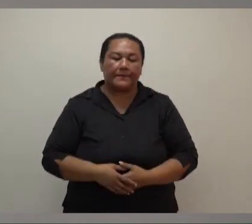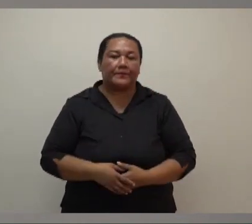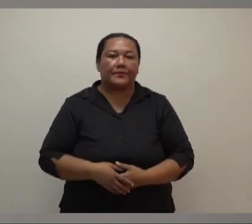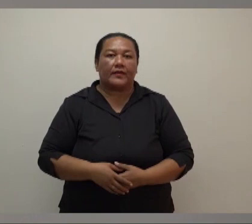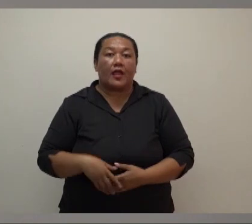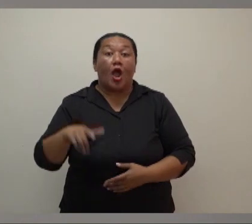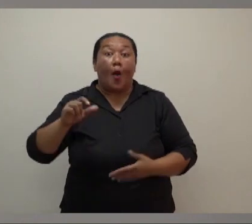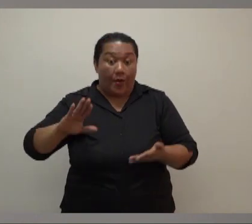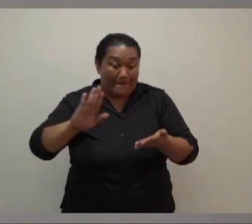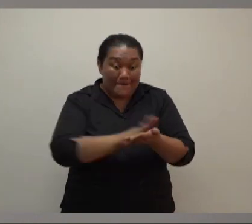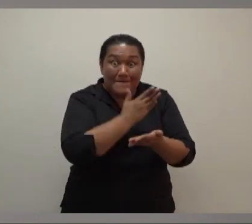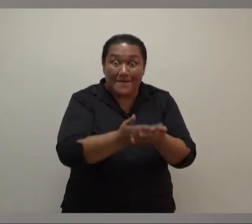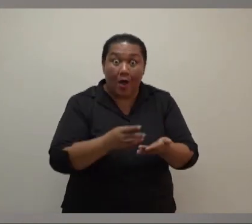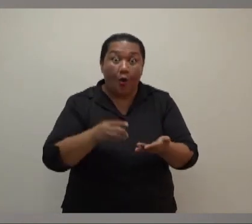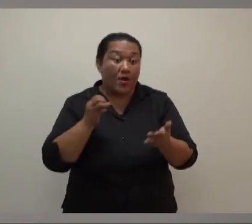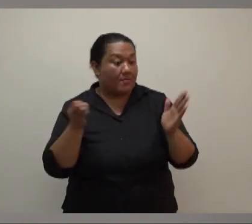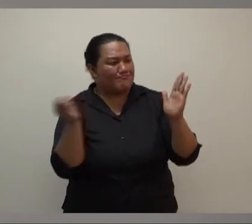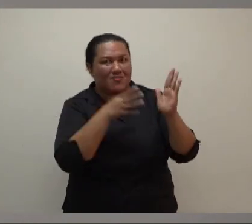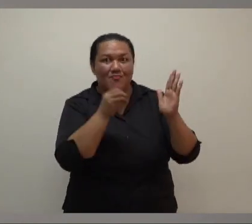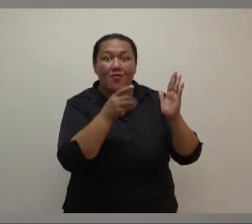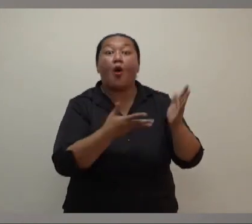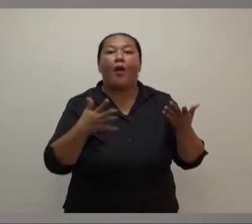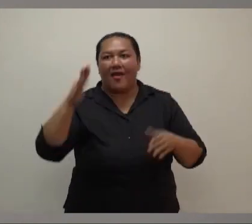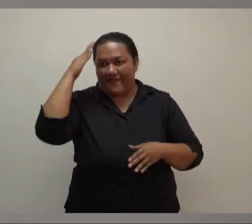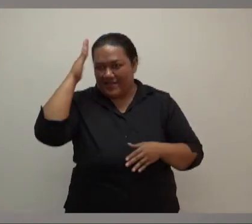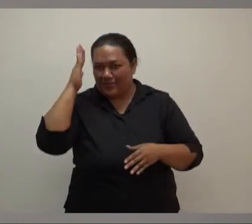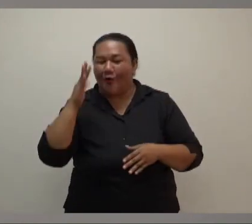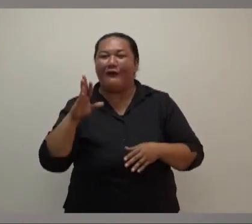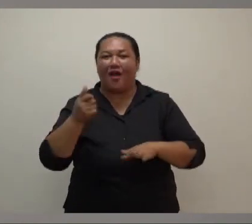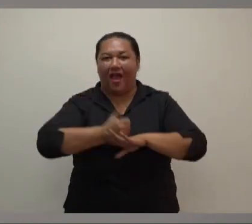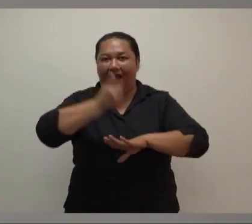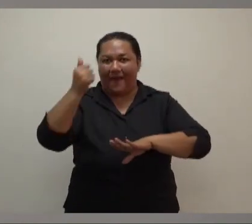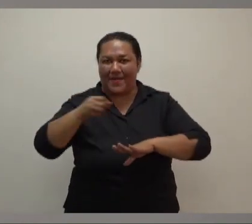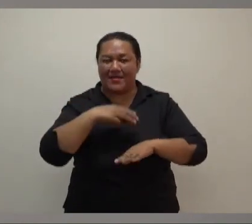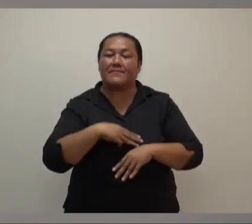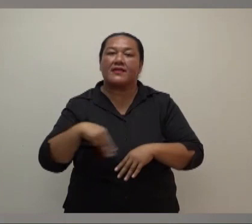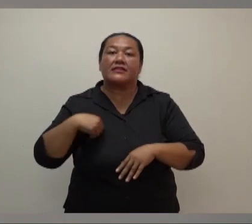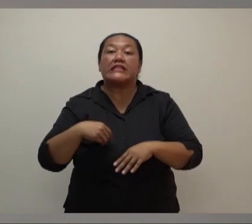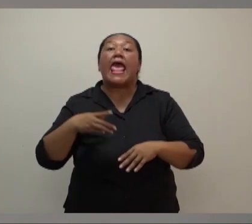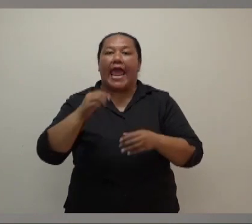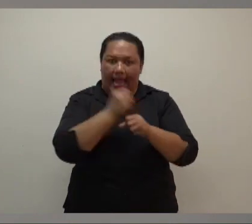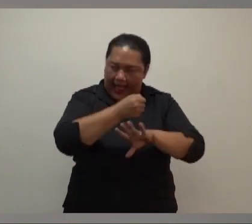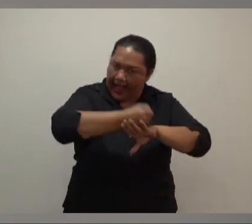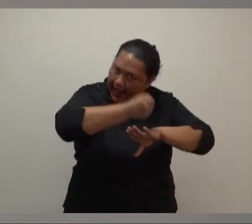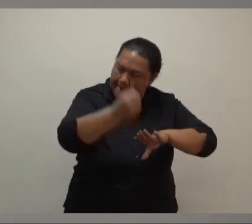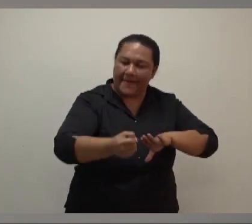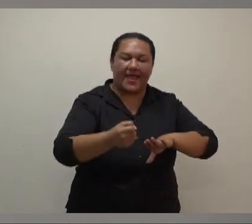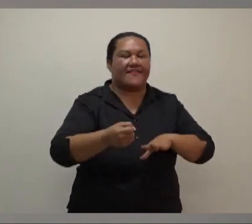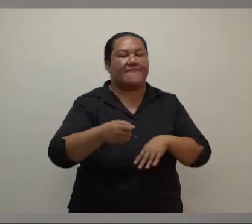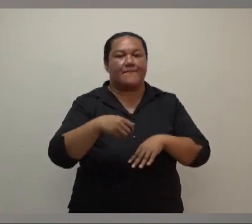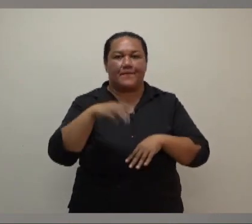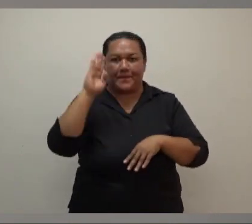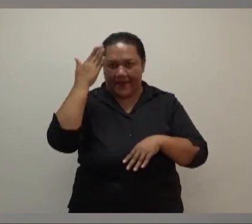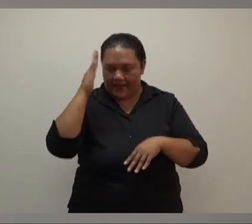publish that email on the Fijian government Facebook page in case you weren't able to write that down. But it's also for the public. Those